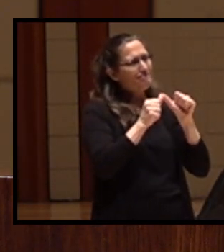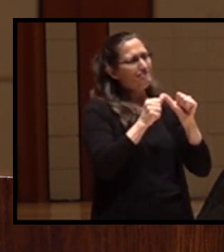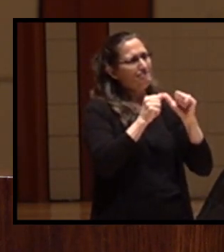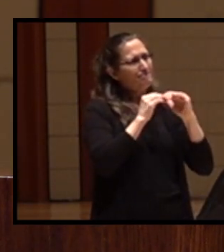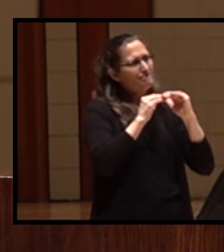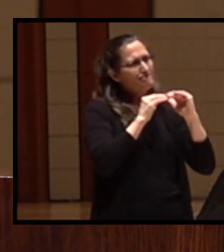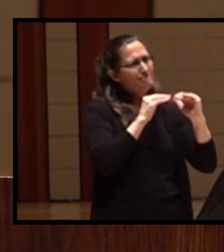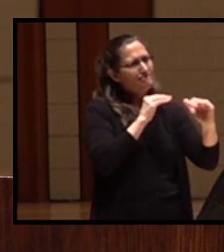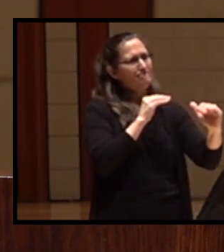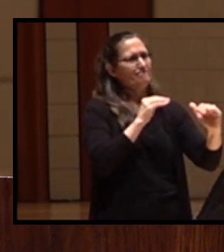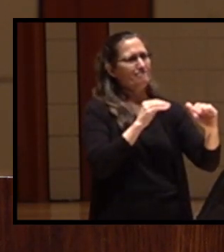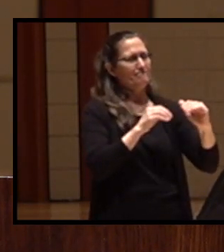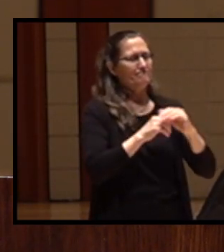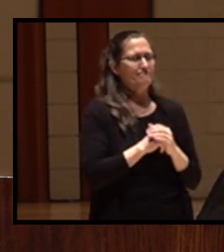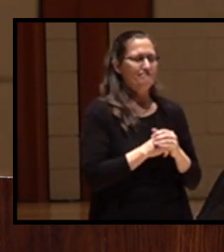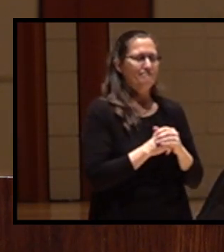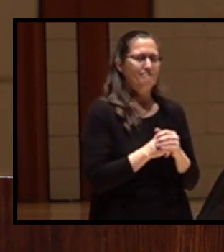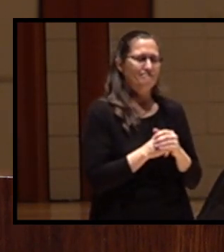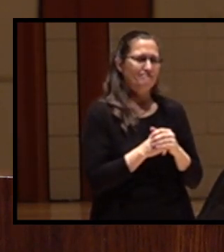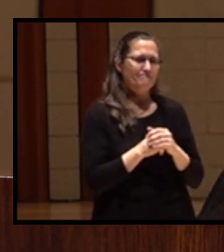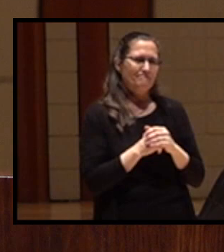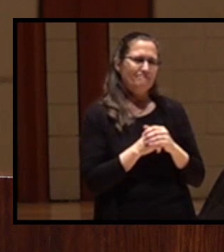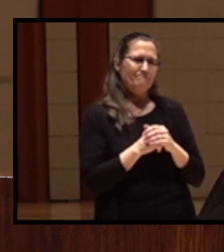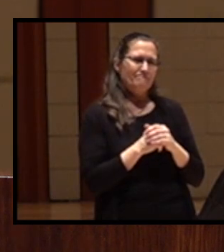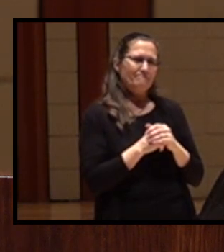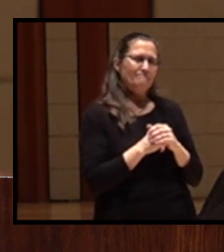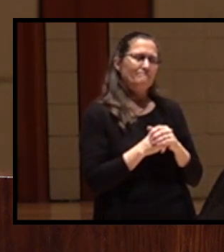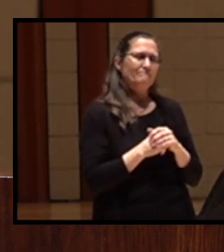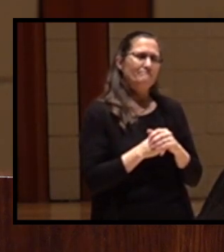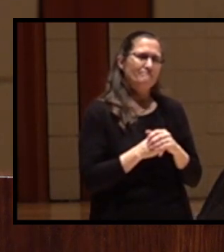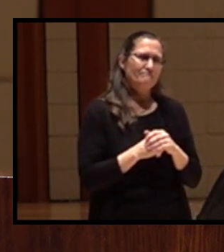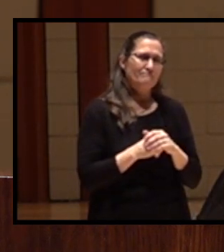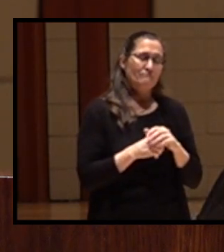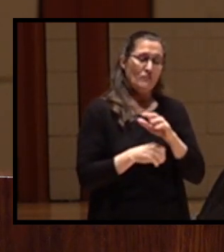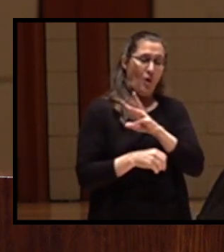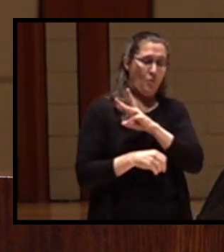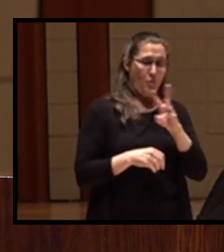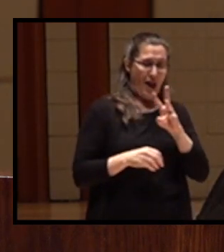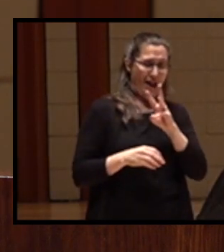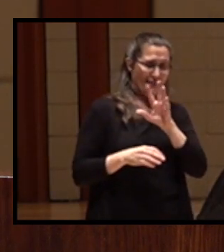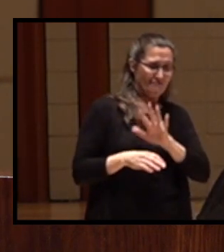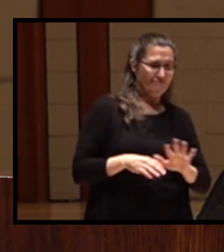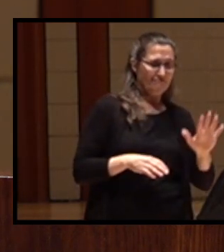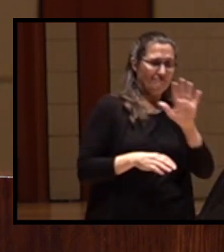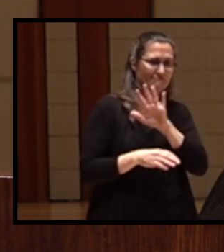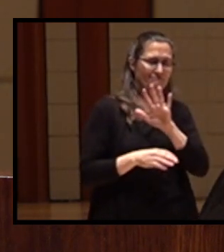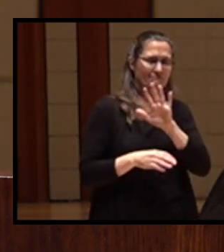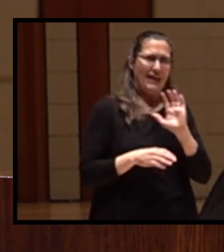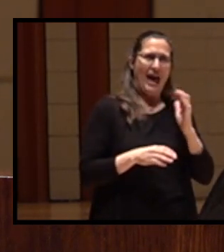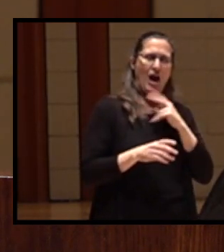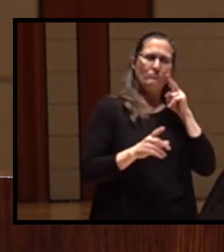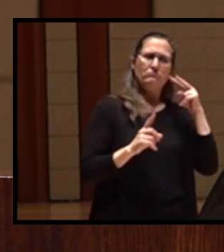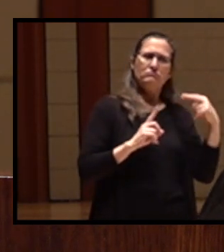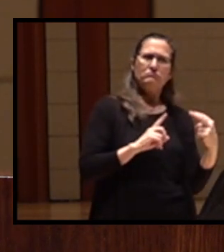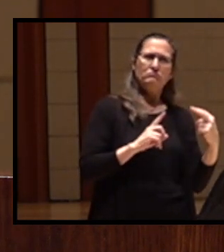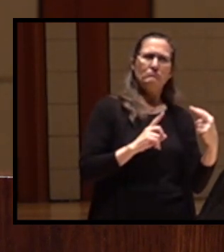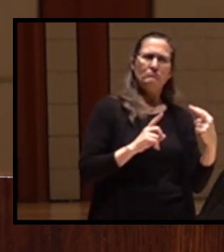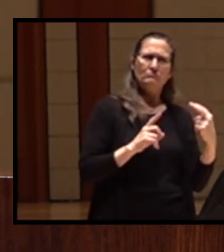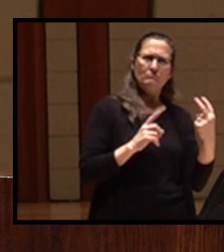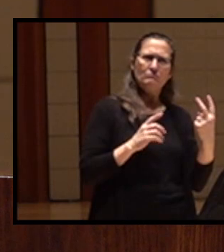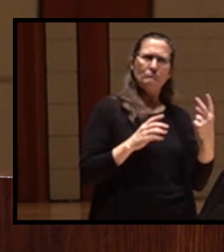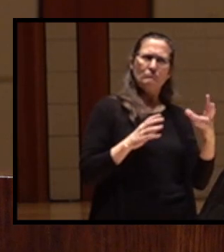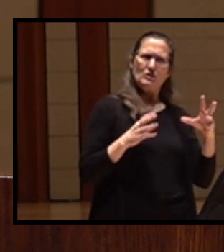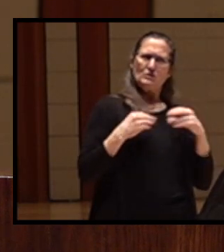existing regulatory tree. While certainly in the West, our views of acceptable water use and relationship